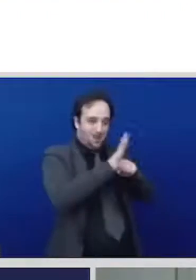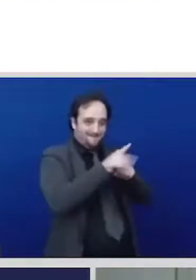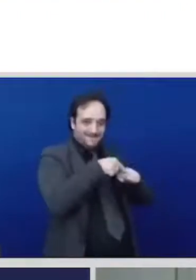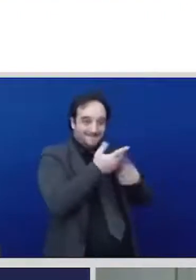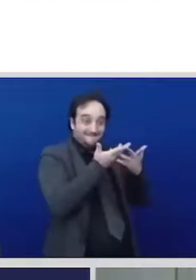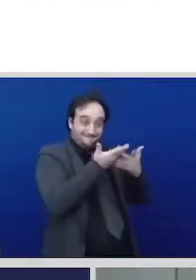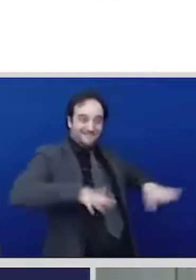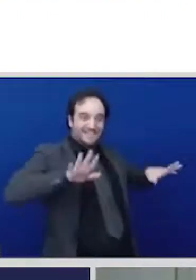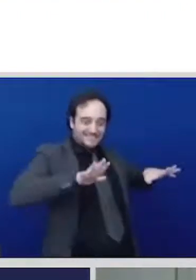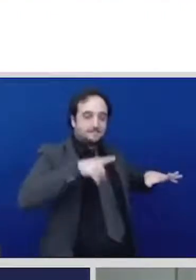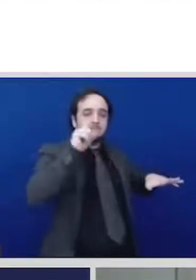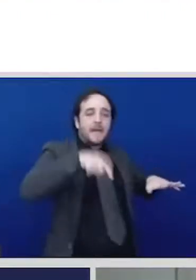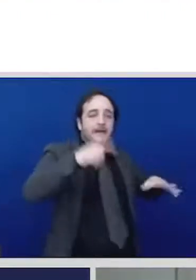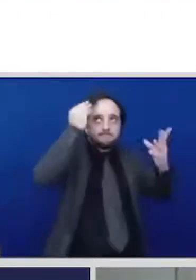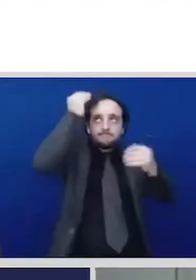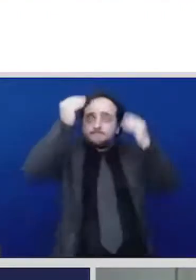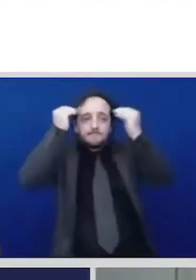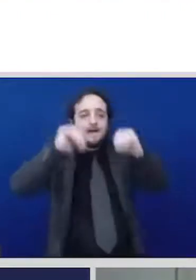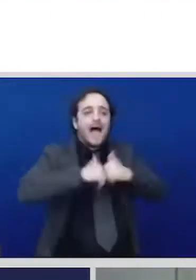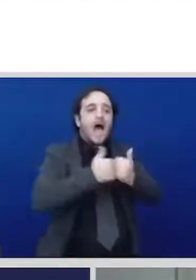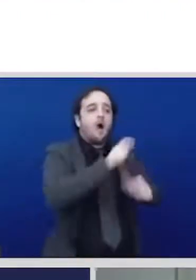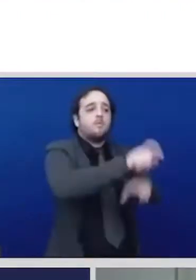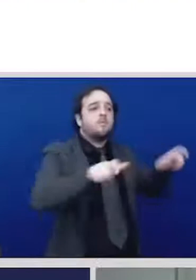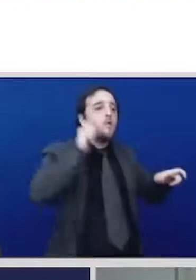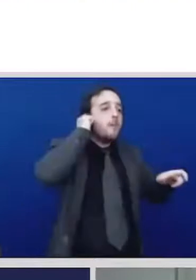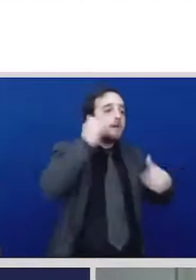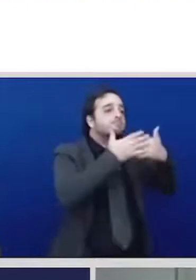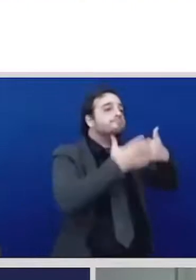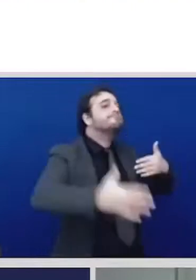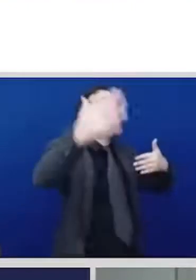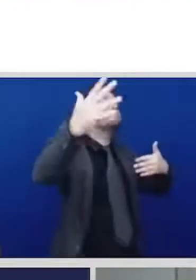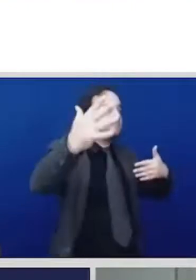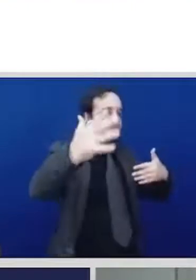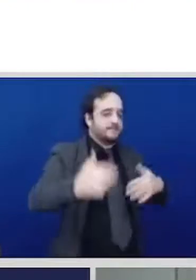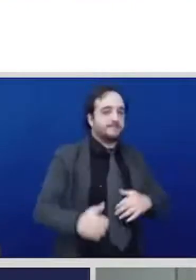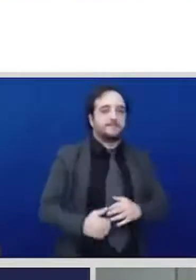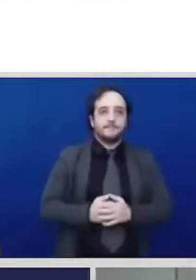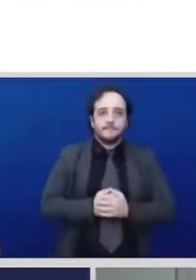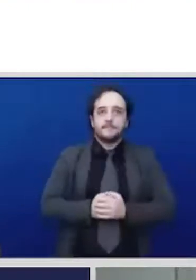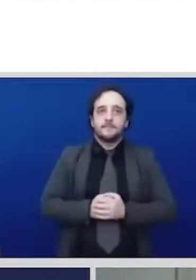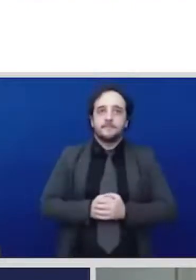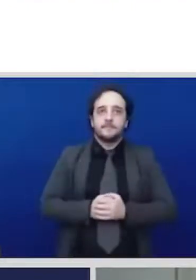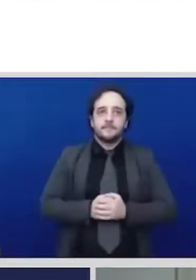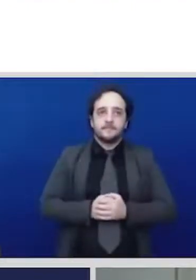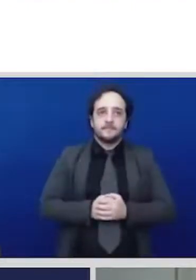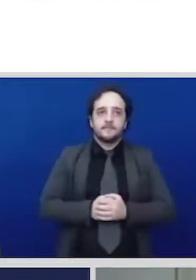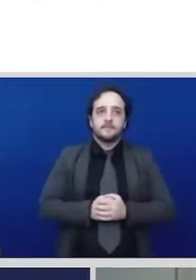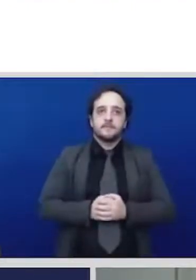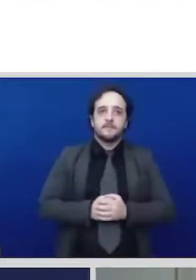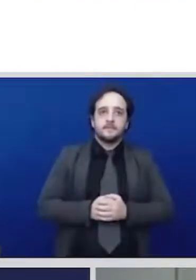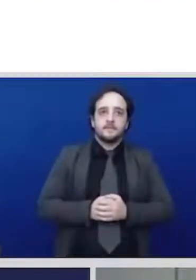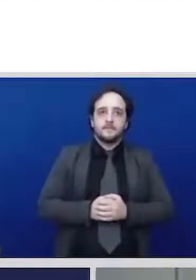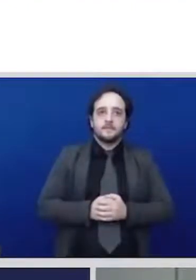at the micro levels at the enterprise levels state on enterprise